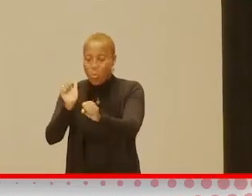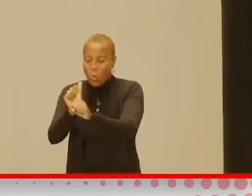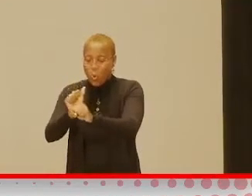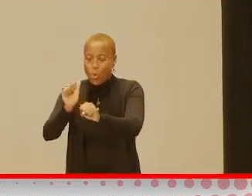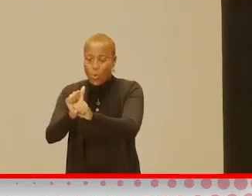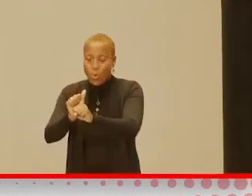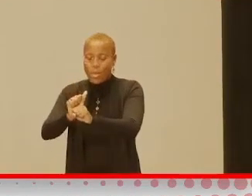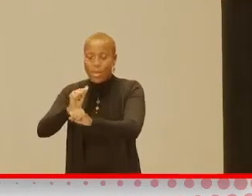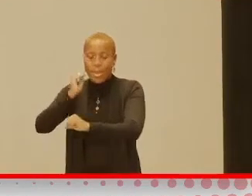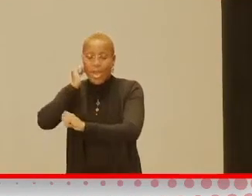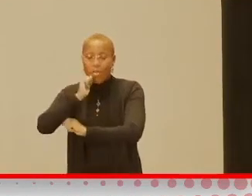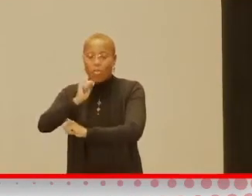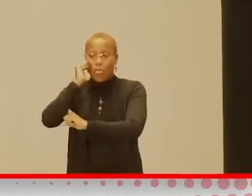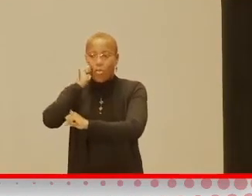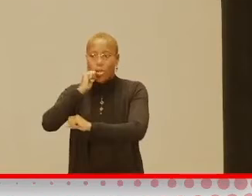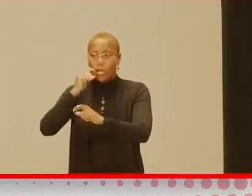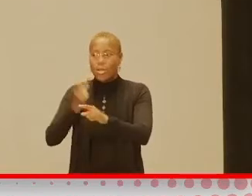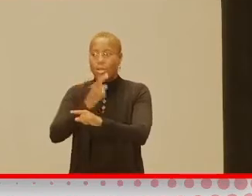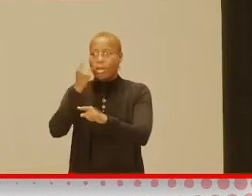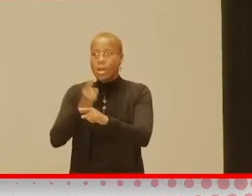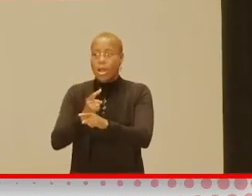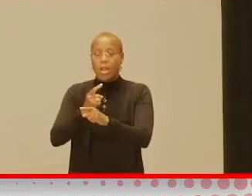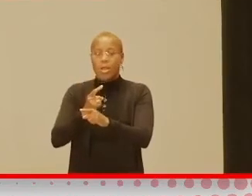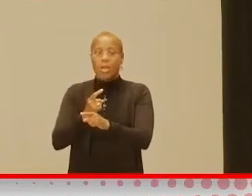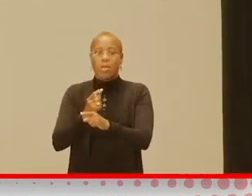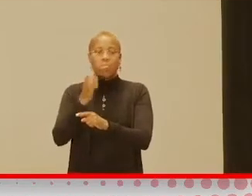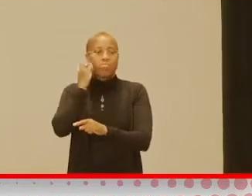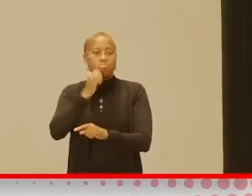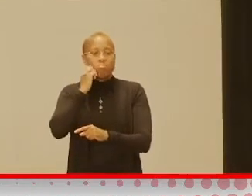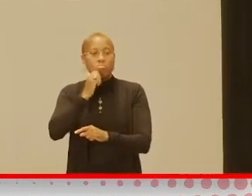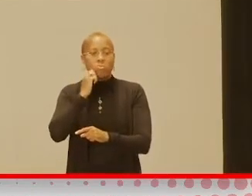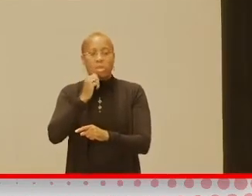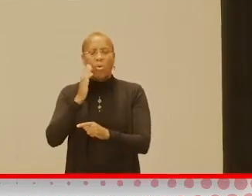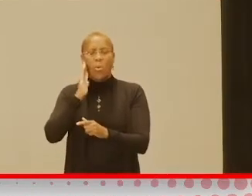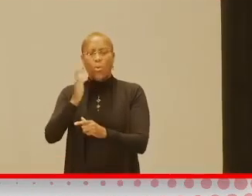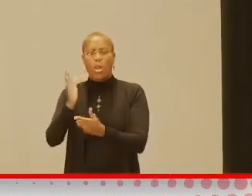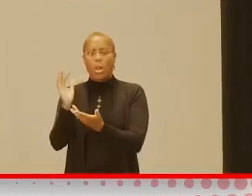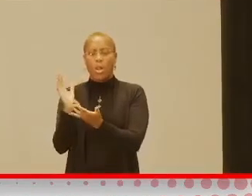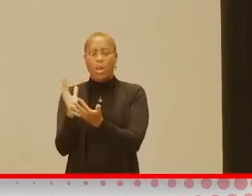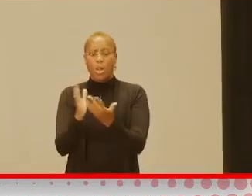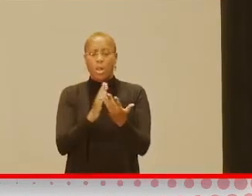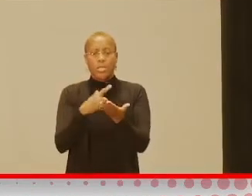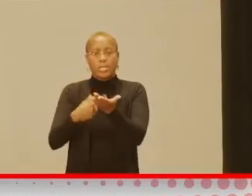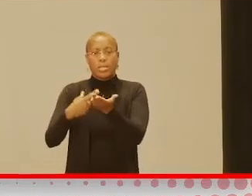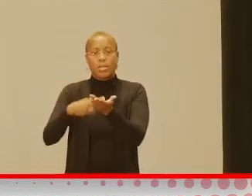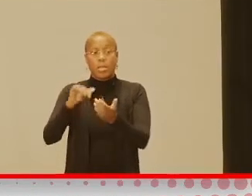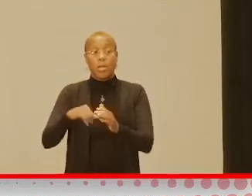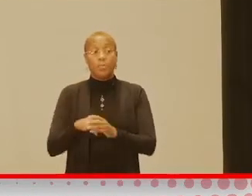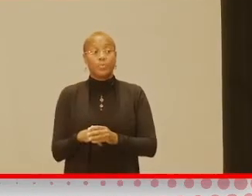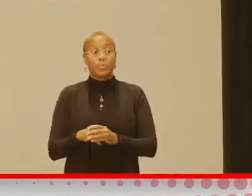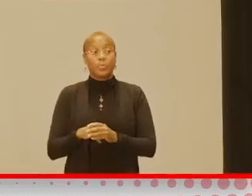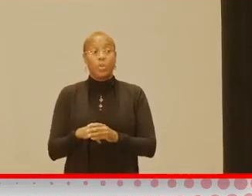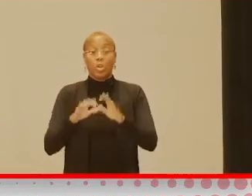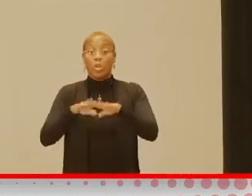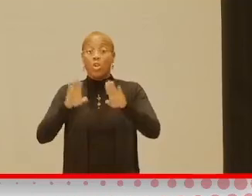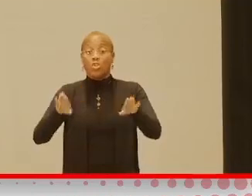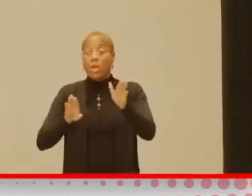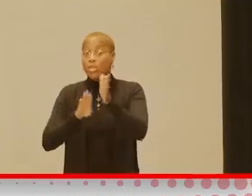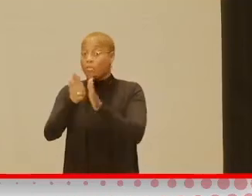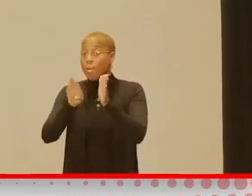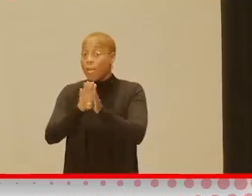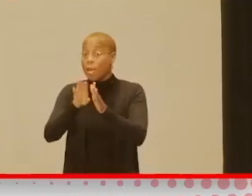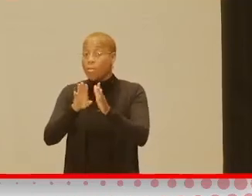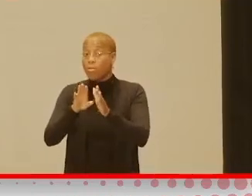in your daily routines. And we're going to go through a little bit and talk about that. So child development, who knows what child